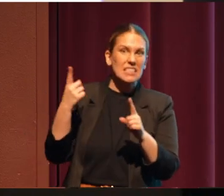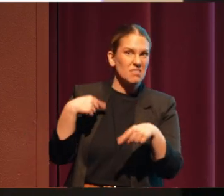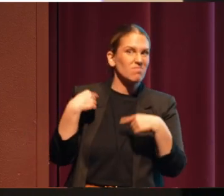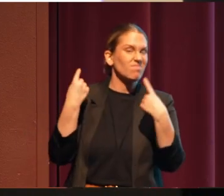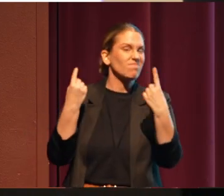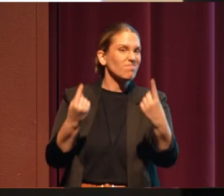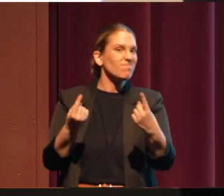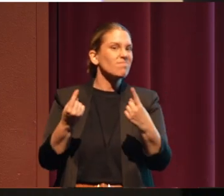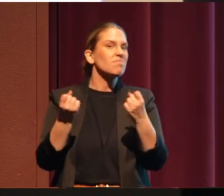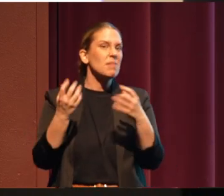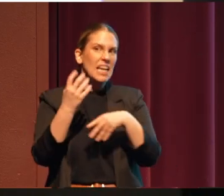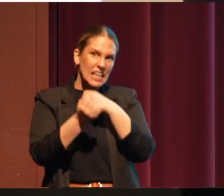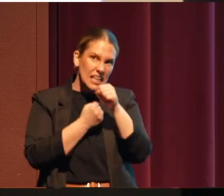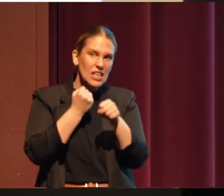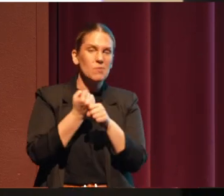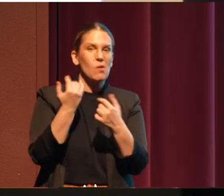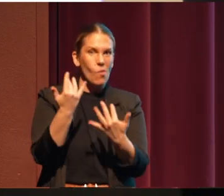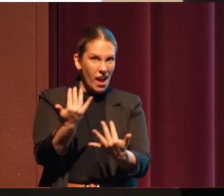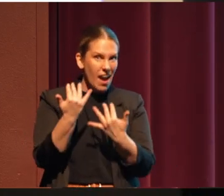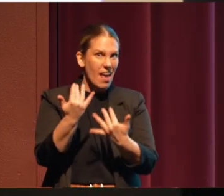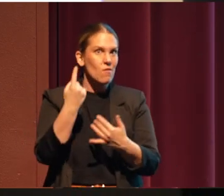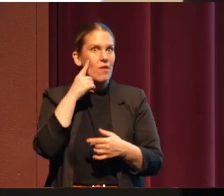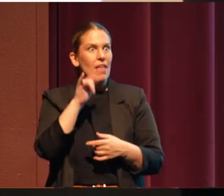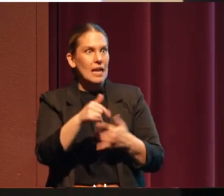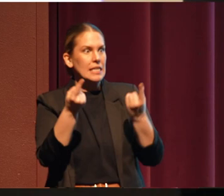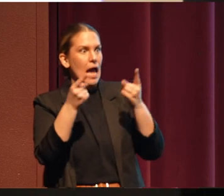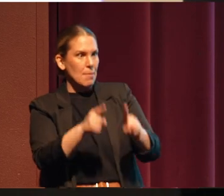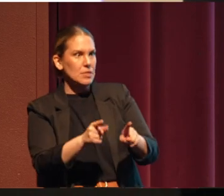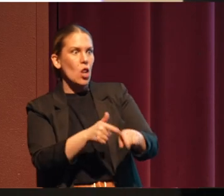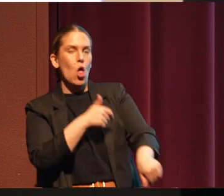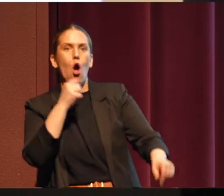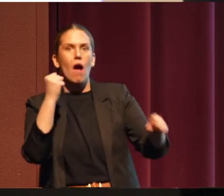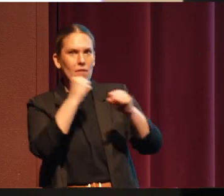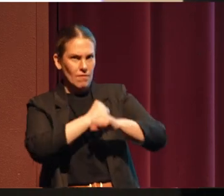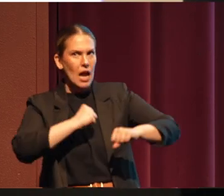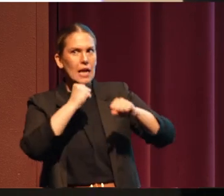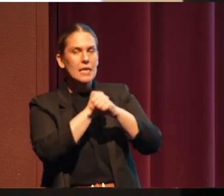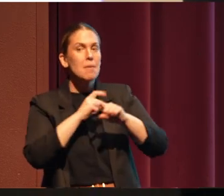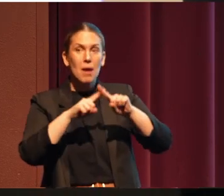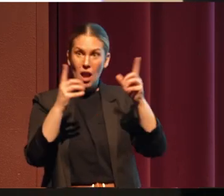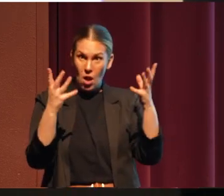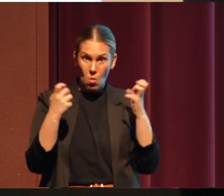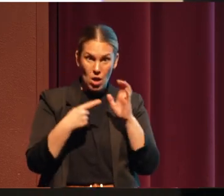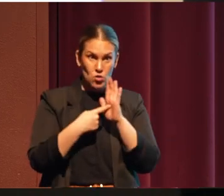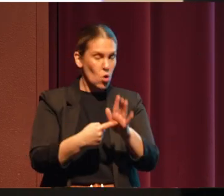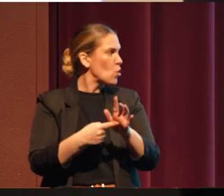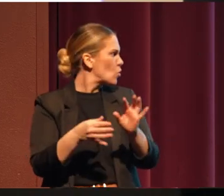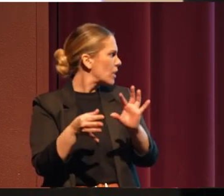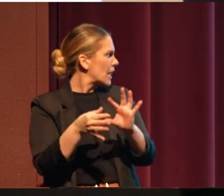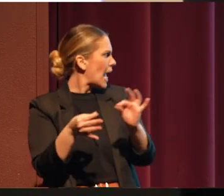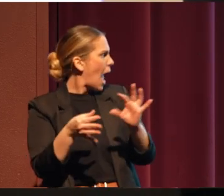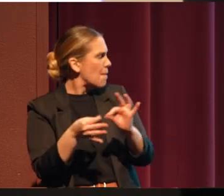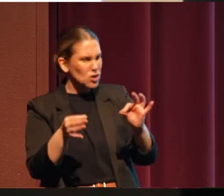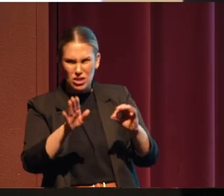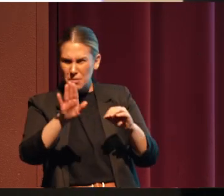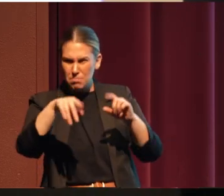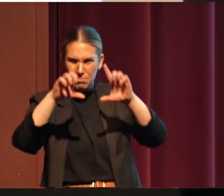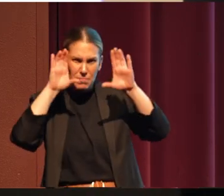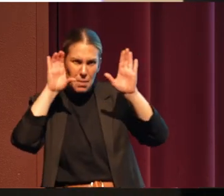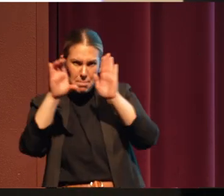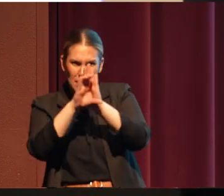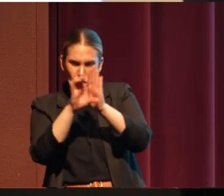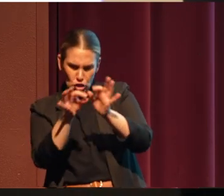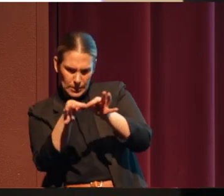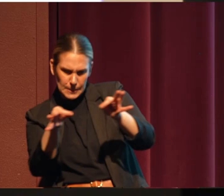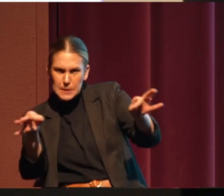And it was a very long fight. But what I want to bring you to is this caption down here at the bottom of the picture. You see this little